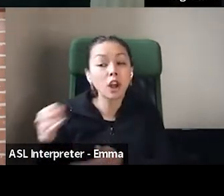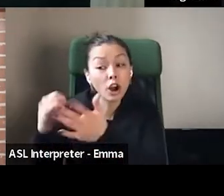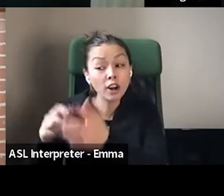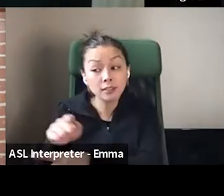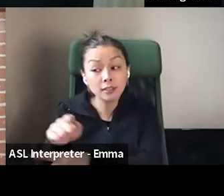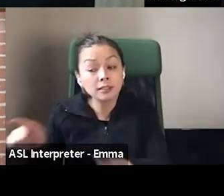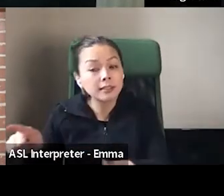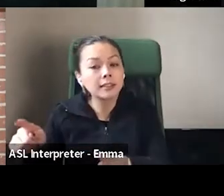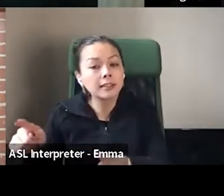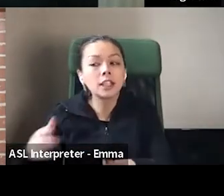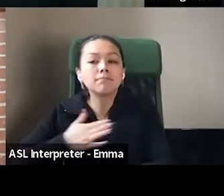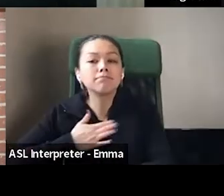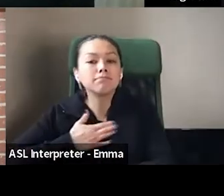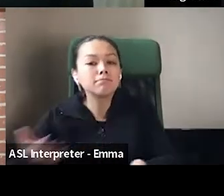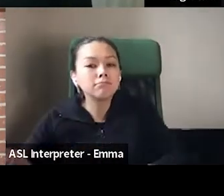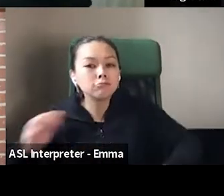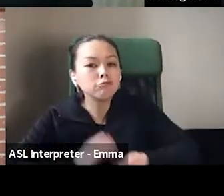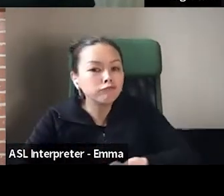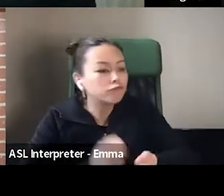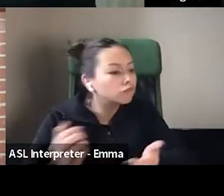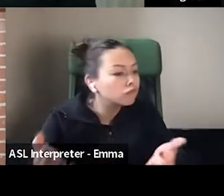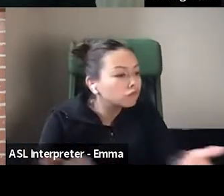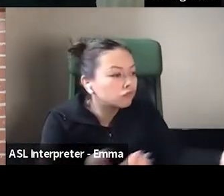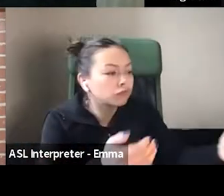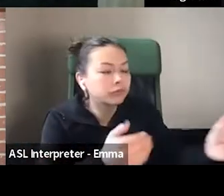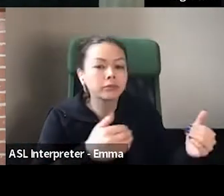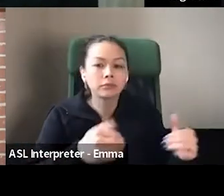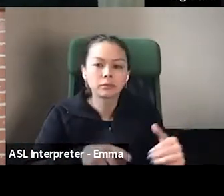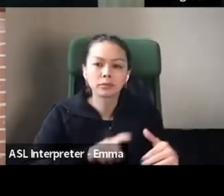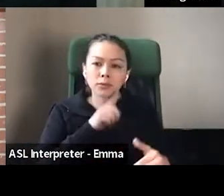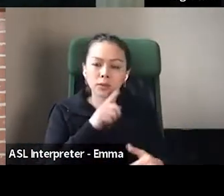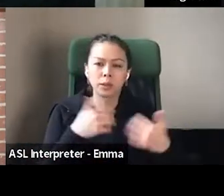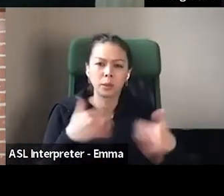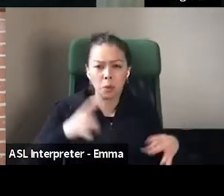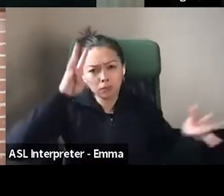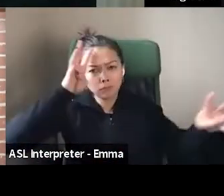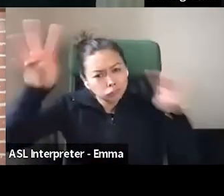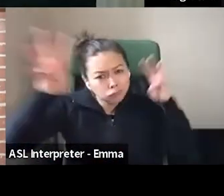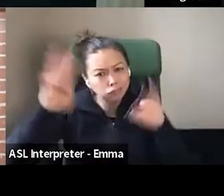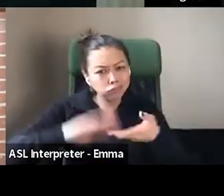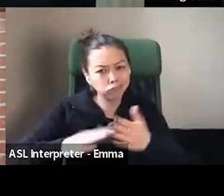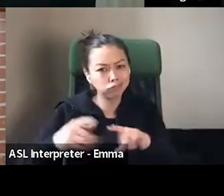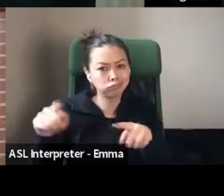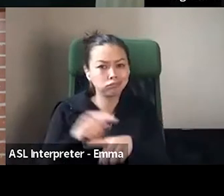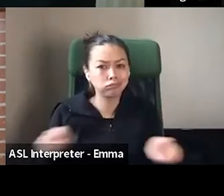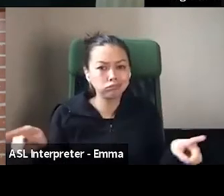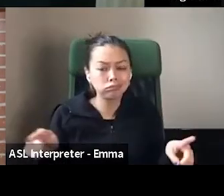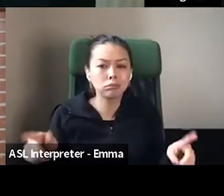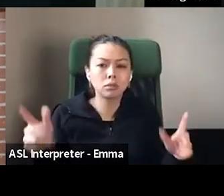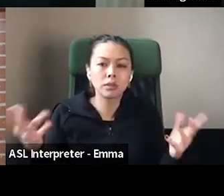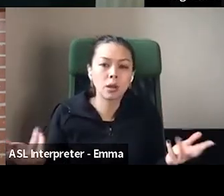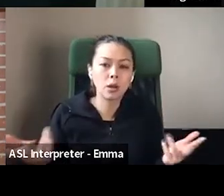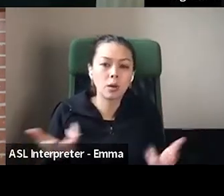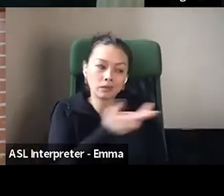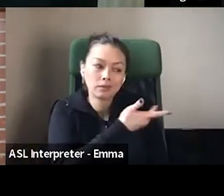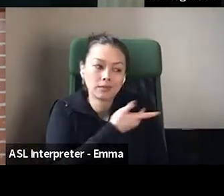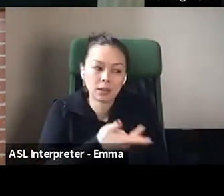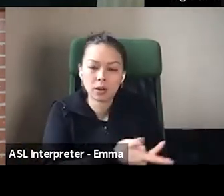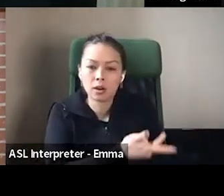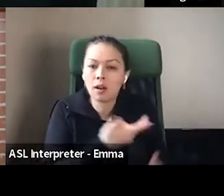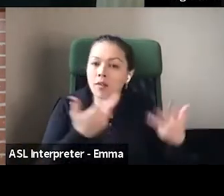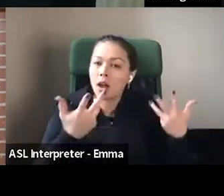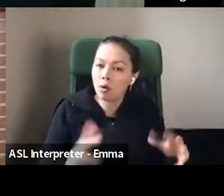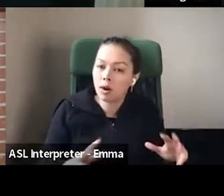think we've been able to, by virtue of the things I've just said, kind of put ourselves out there as this cultural hub that